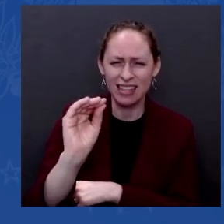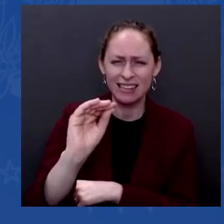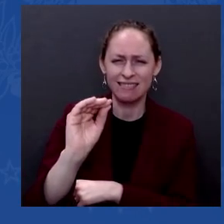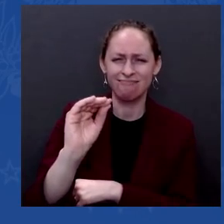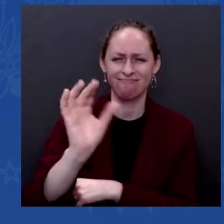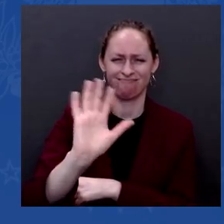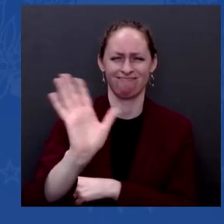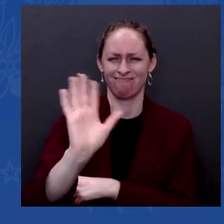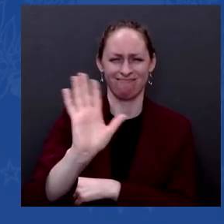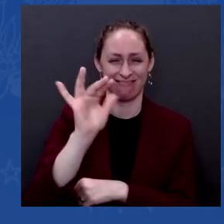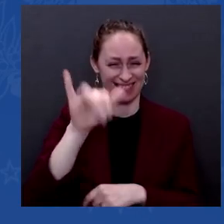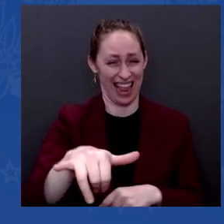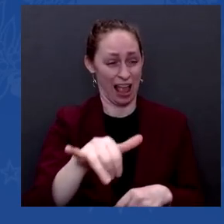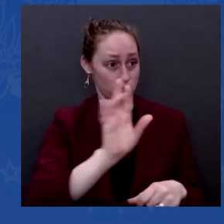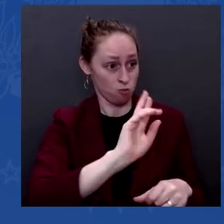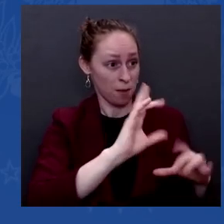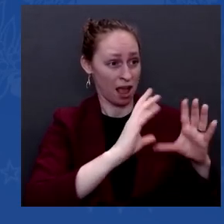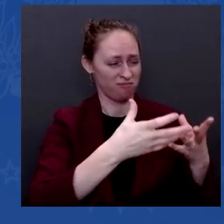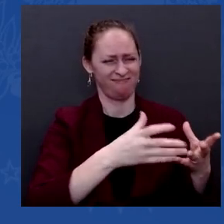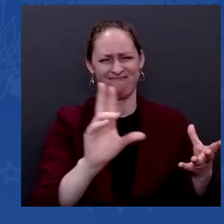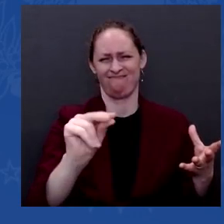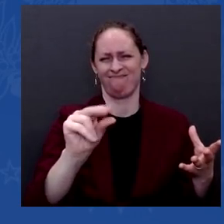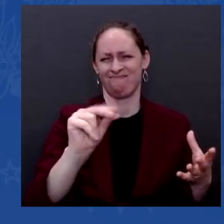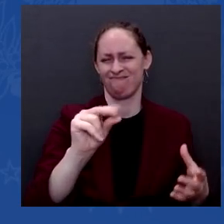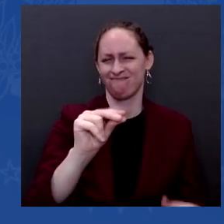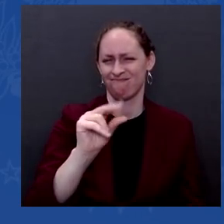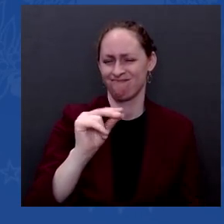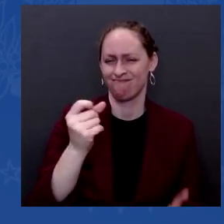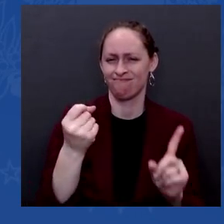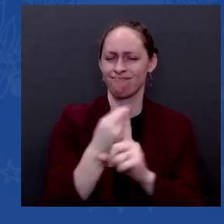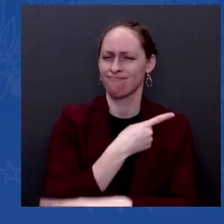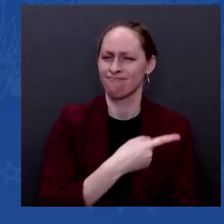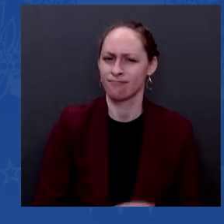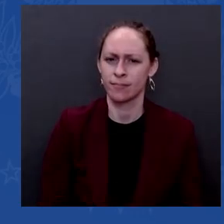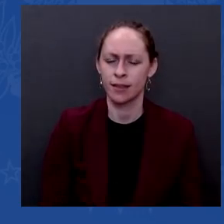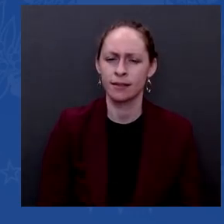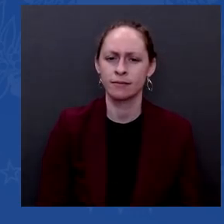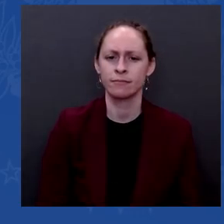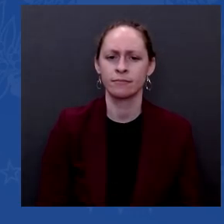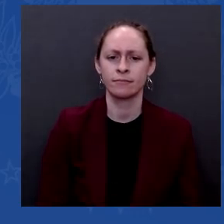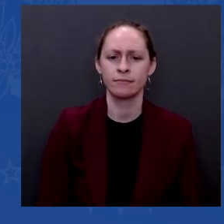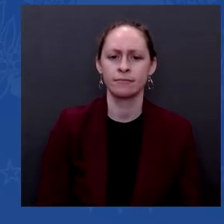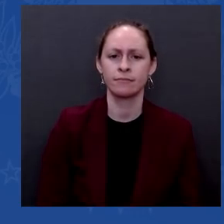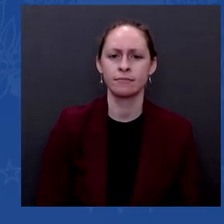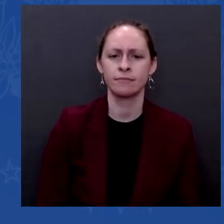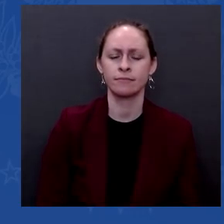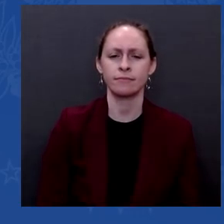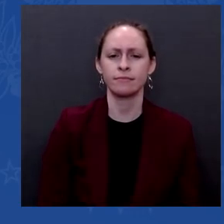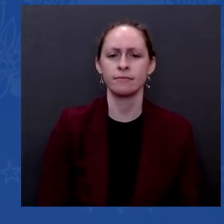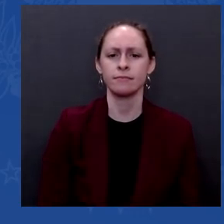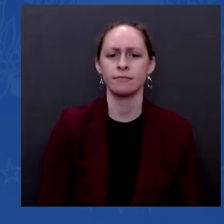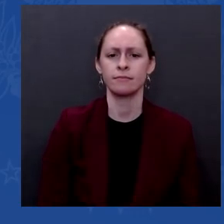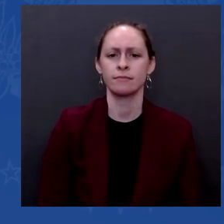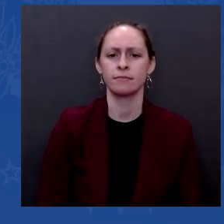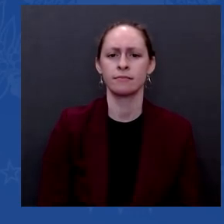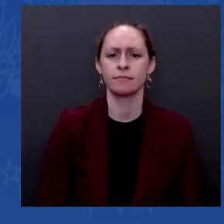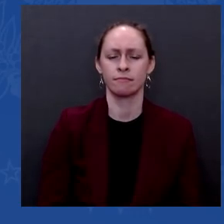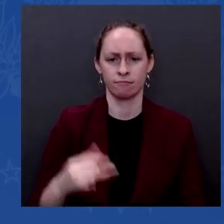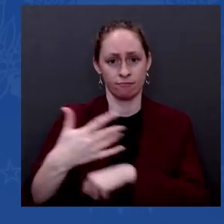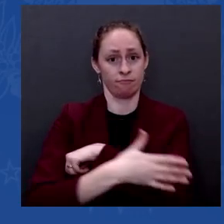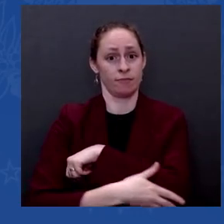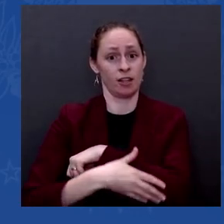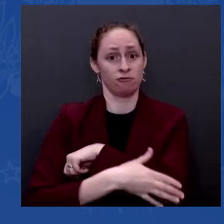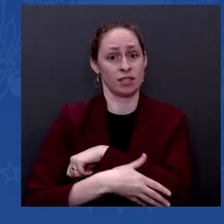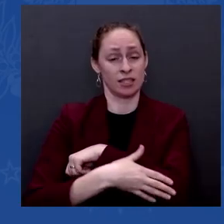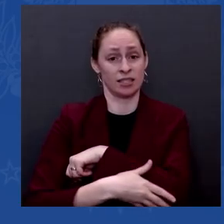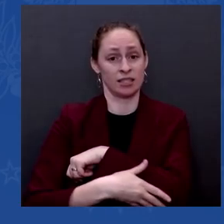the country more unified than when you first took office? The answer is, based on some of the stuff we've